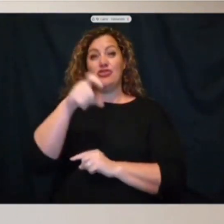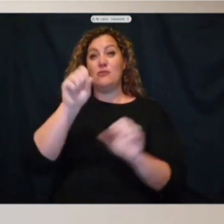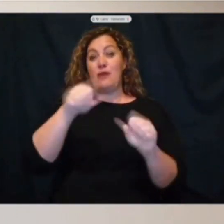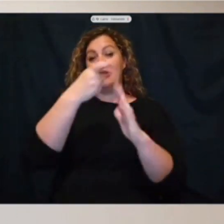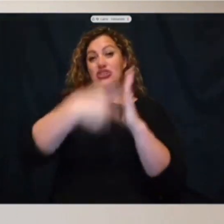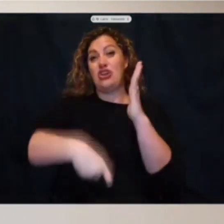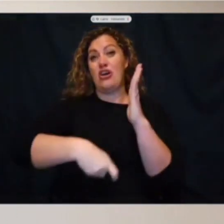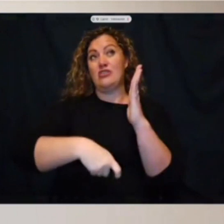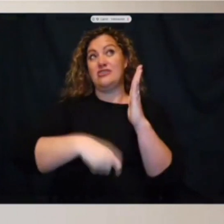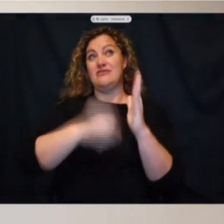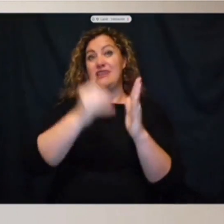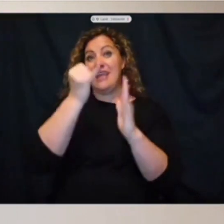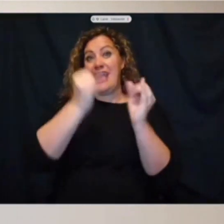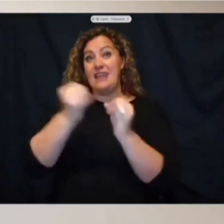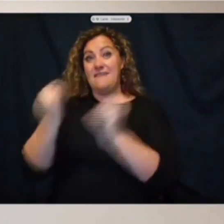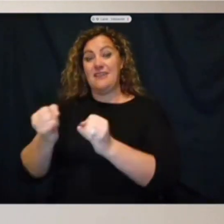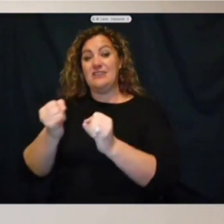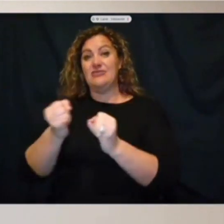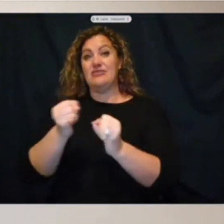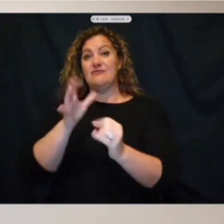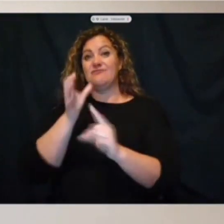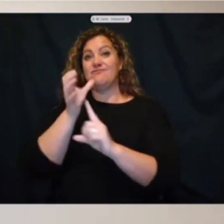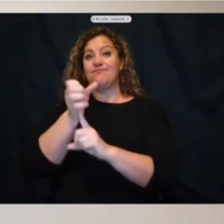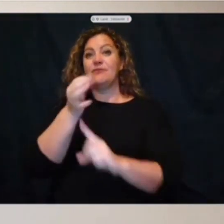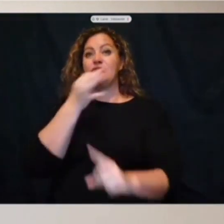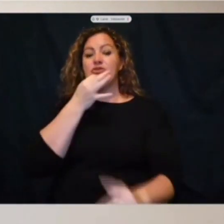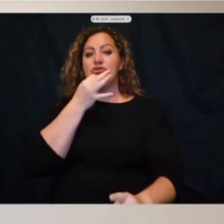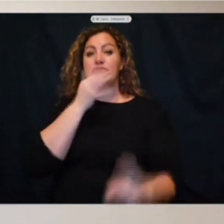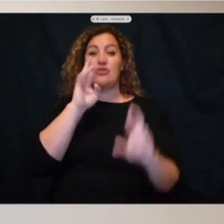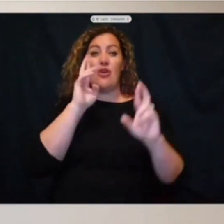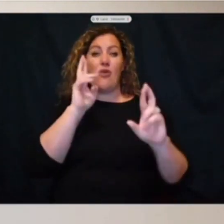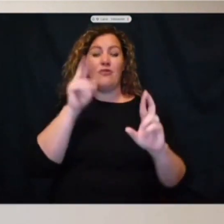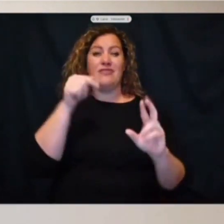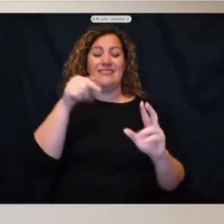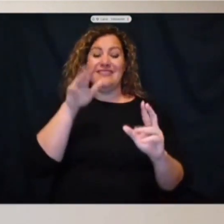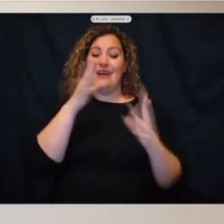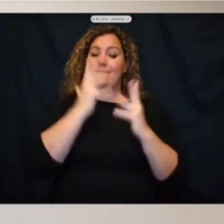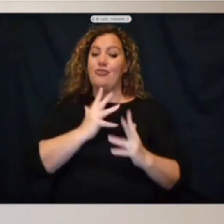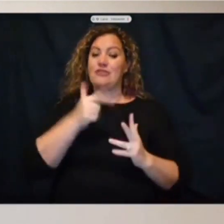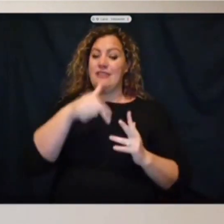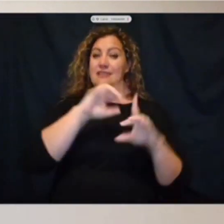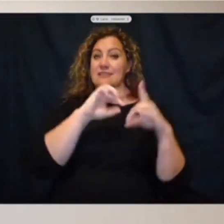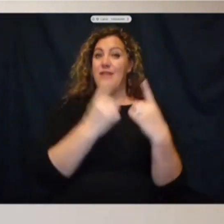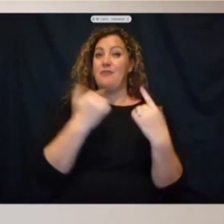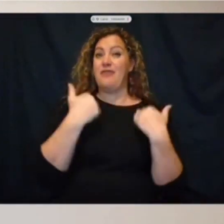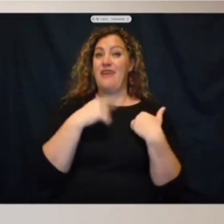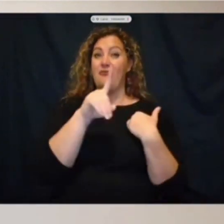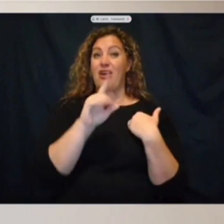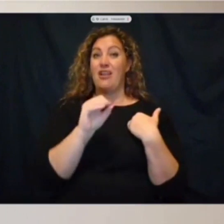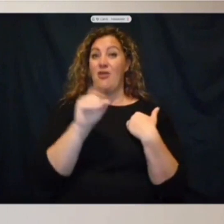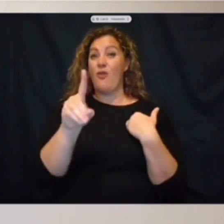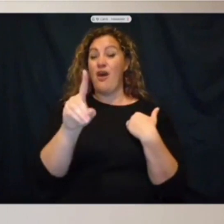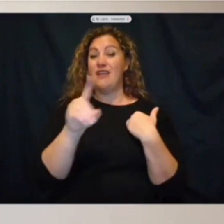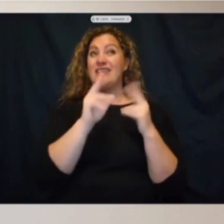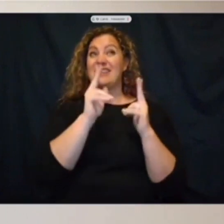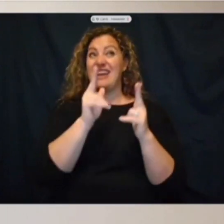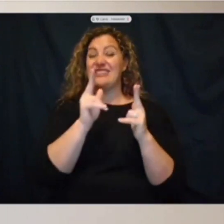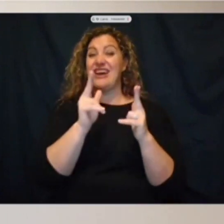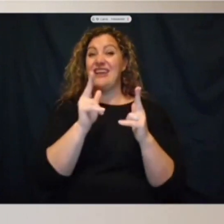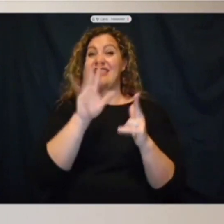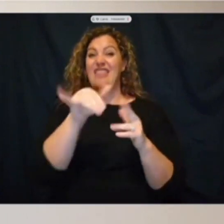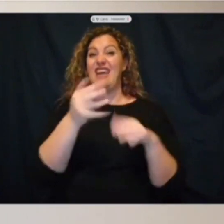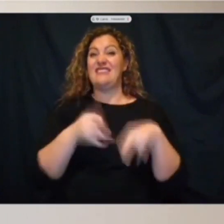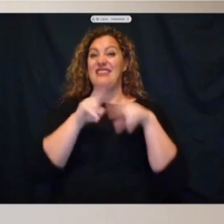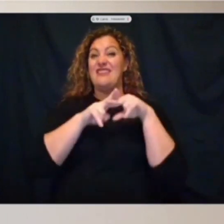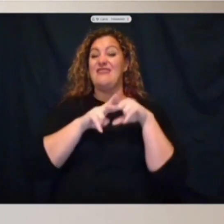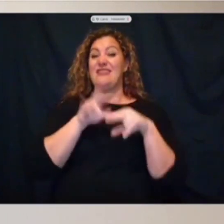future. Overall, globally for the department, have been 101 gunshot wound cases in our jurisdiction. That's an increase of 9% from this time last